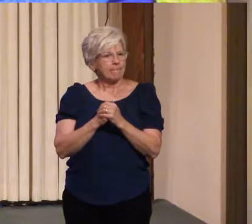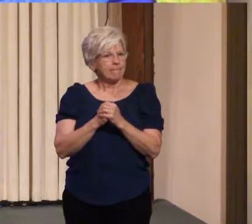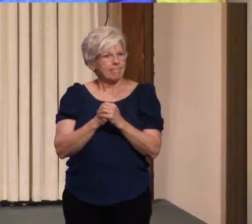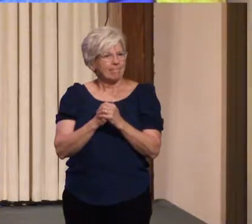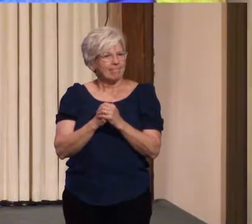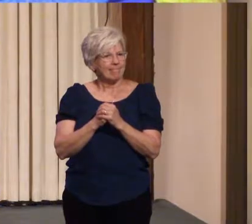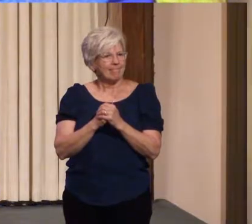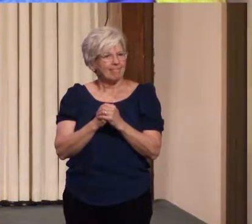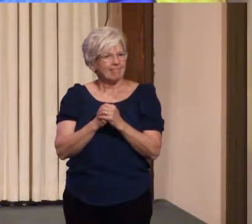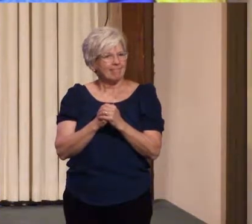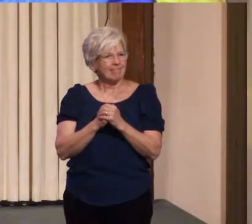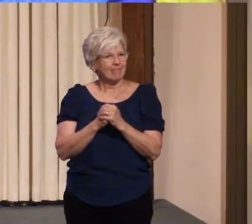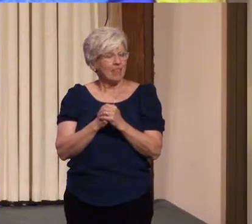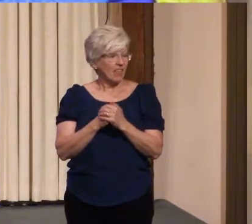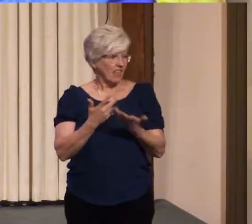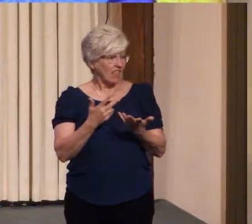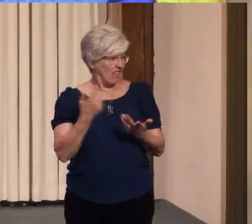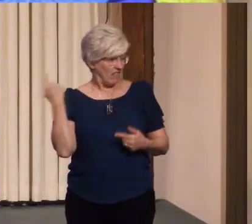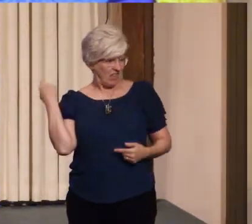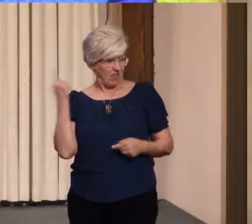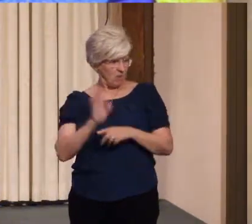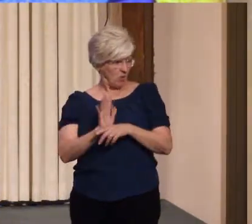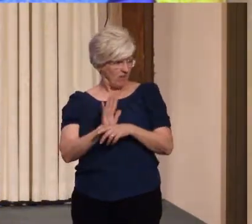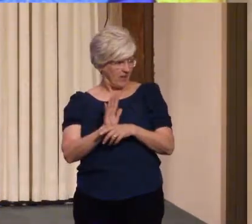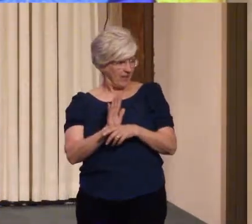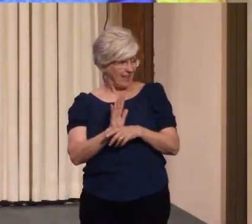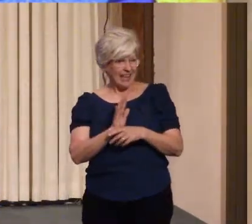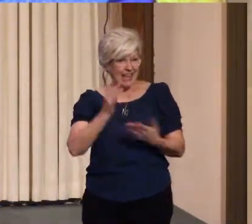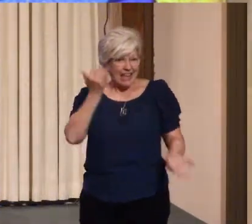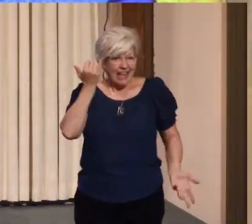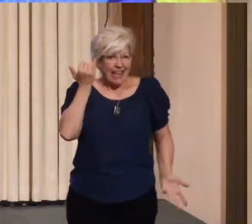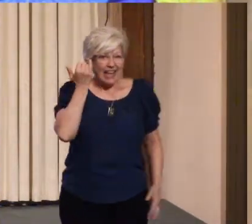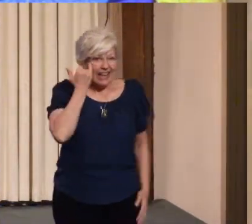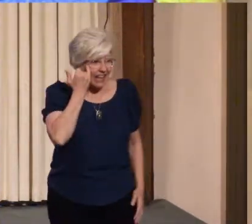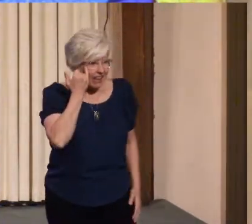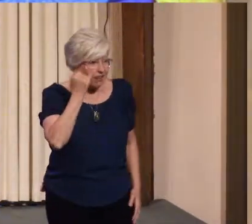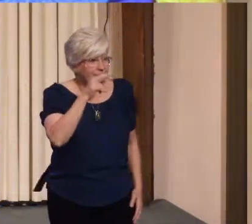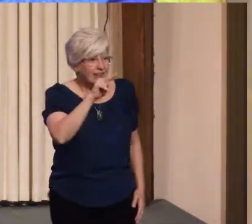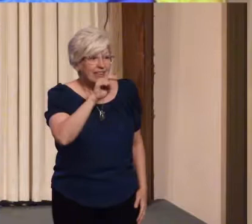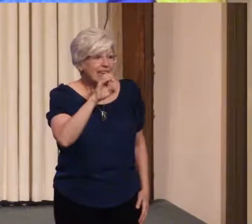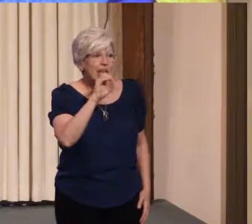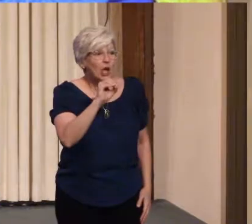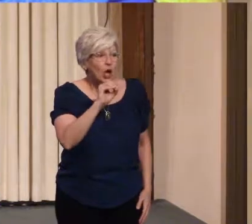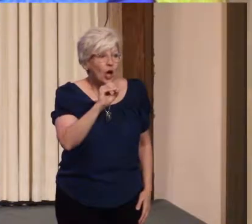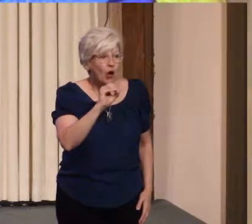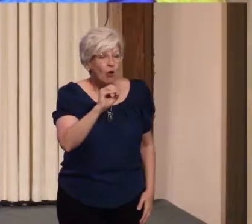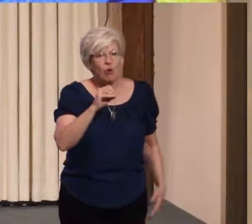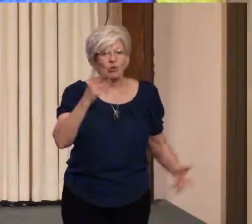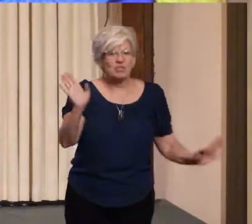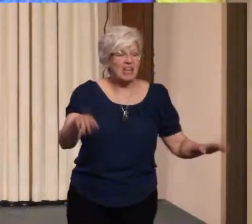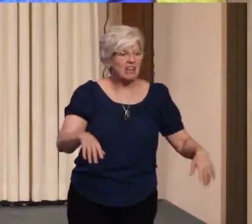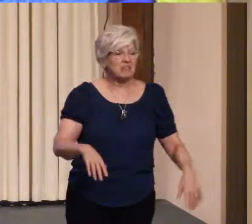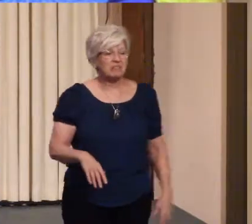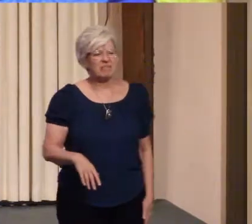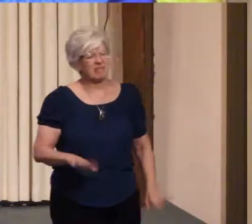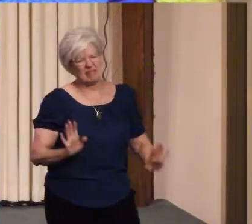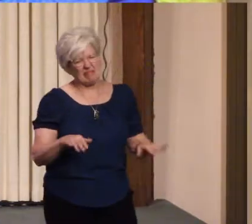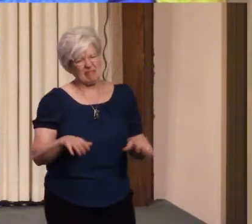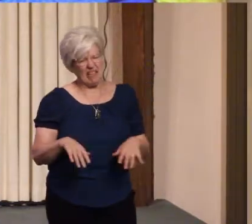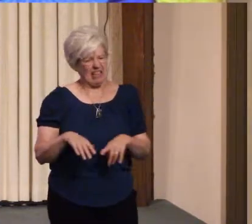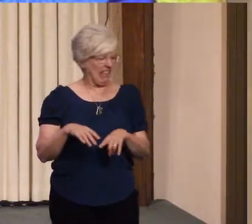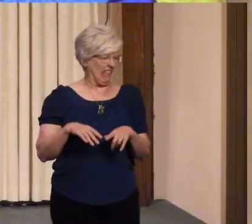It wouldn't have done the people in the movie any good if Neo had simply become the one and said, yeah, you know what, I'm going to stay out of the matrix.